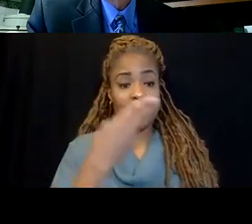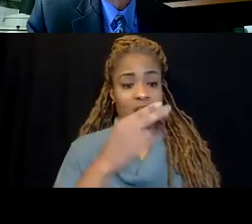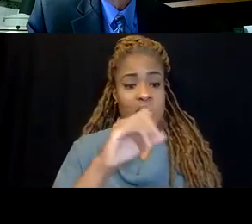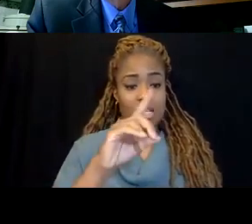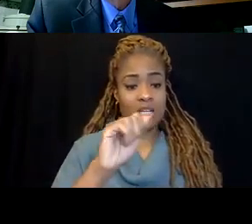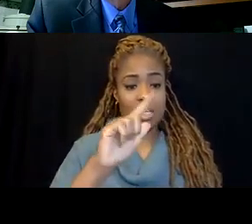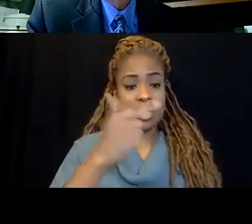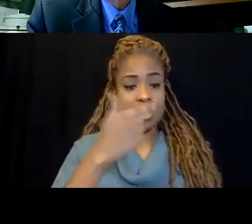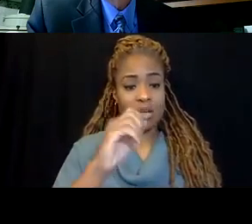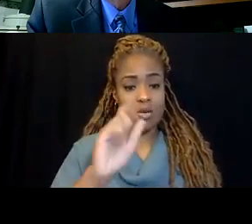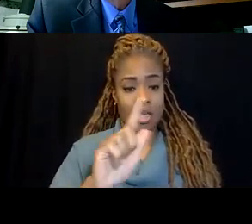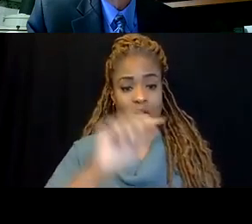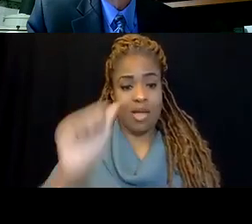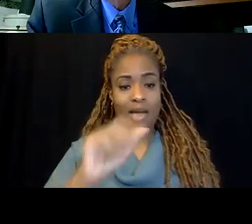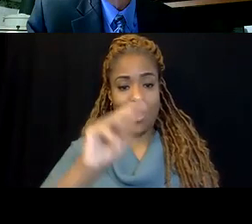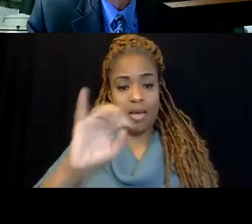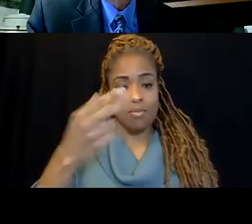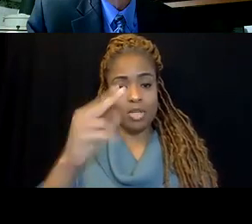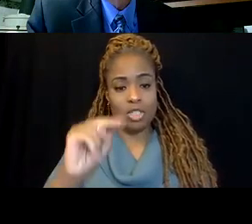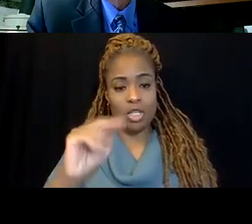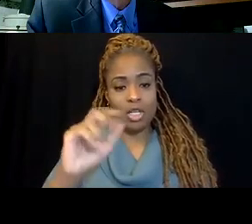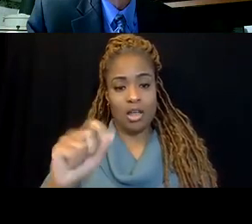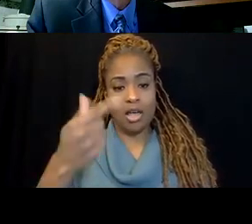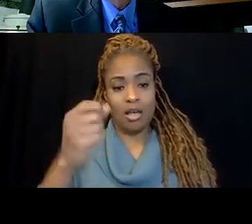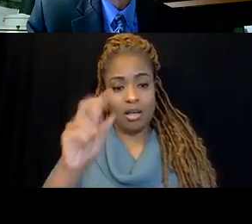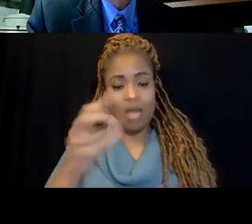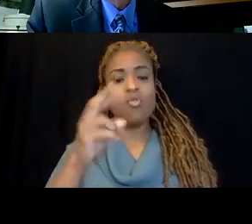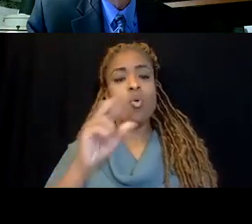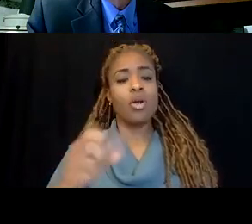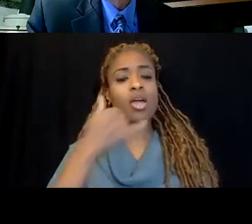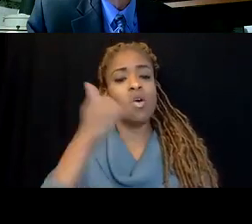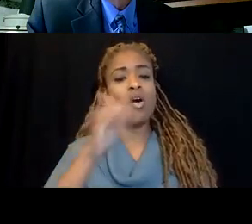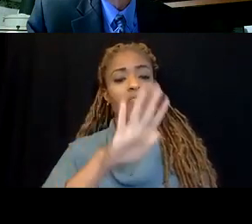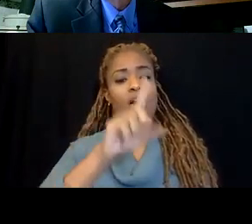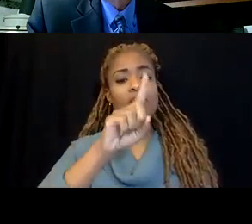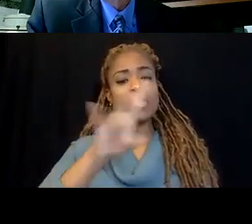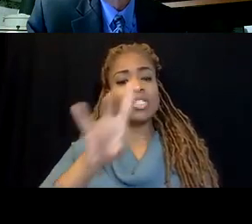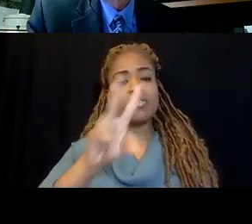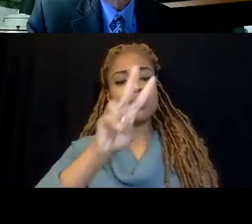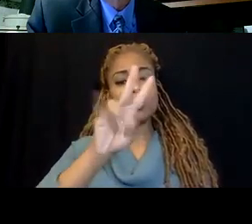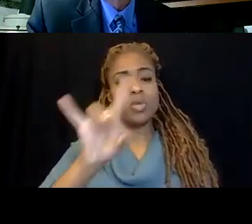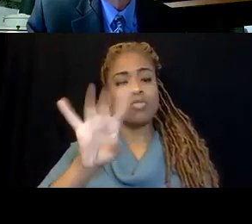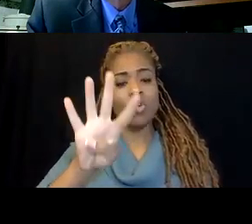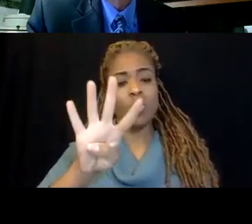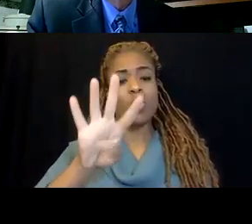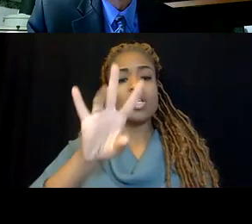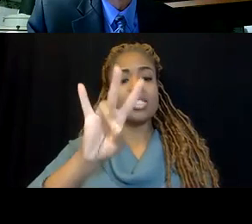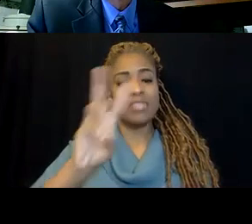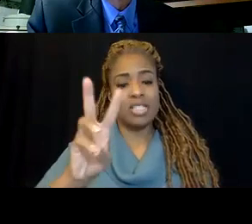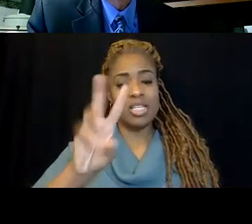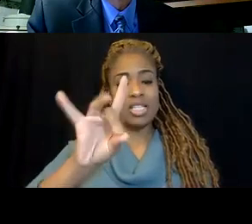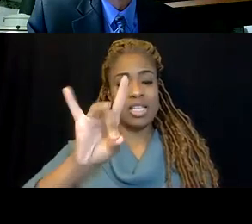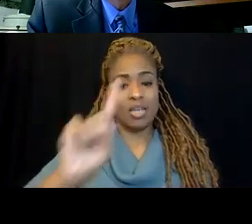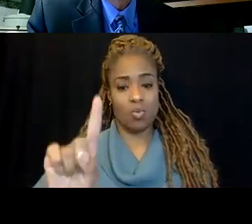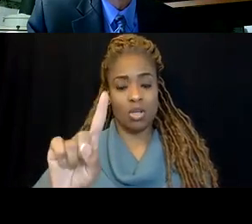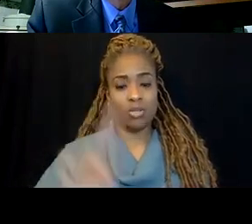feel free to reach him at 517-284-7681.